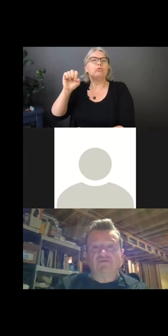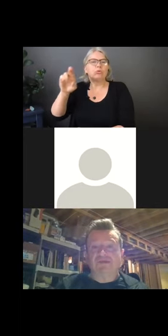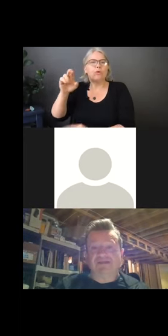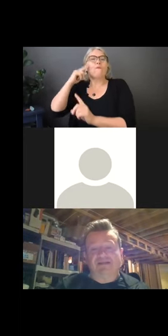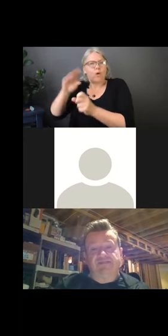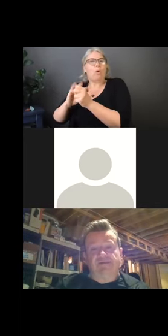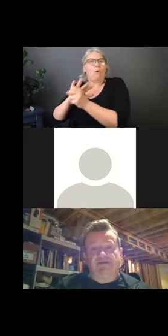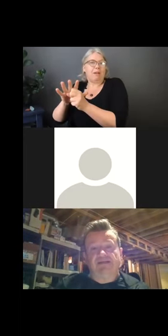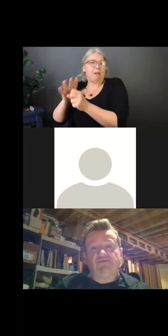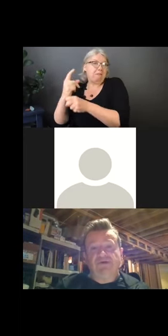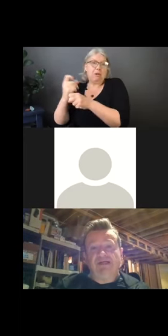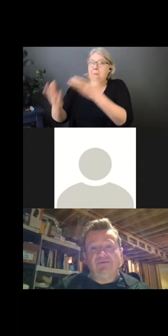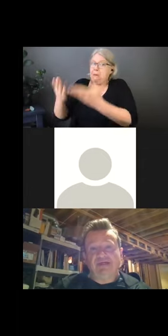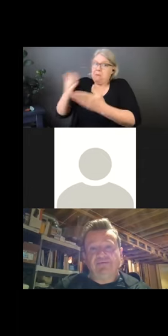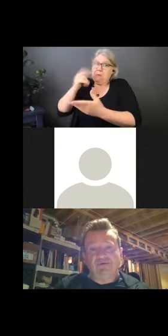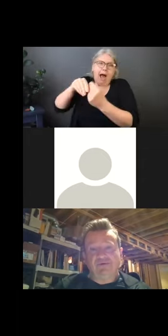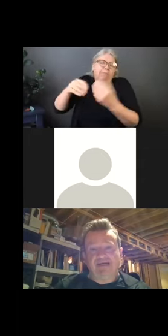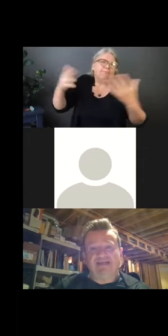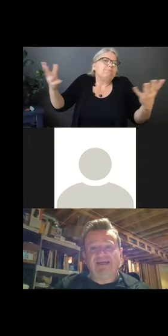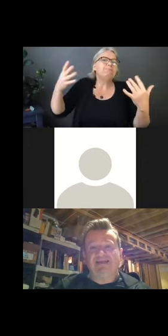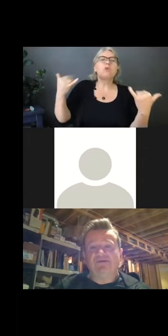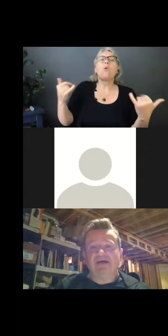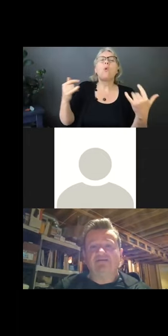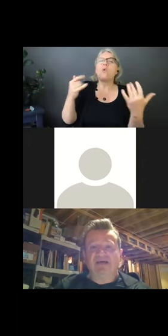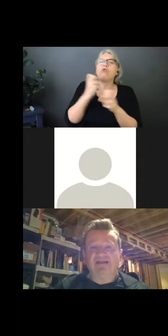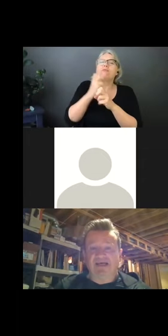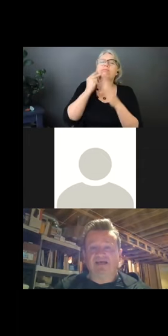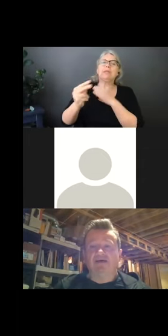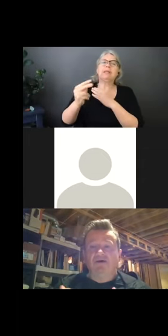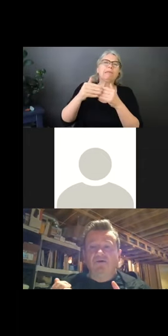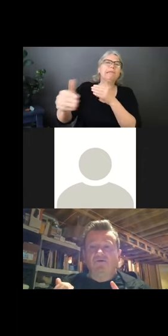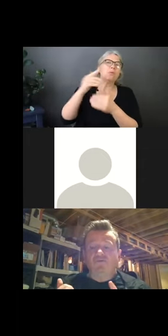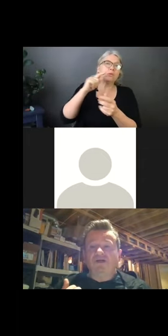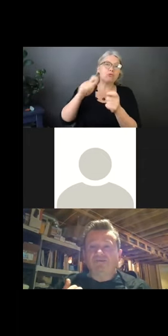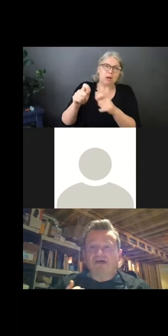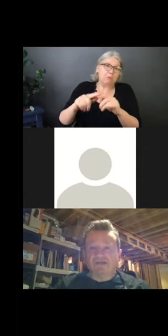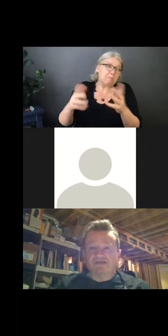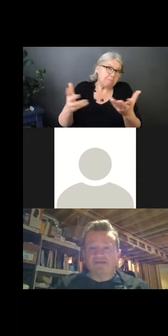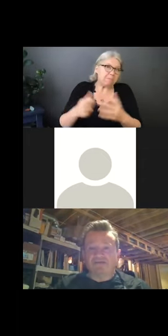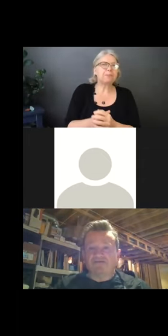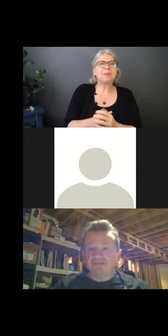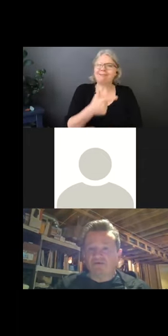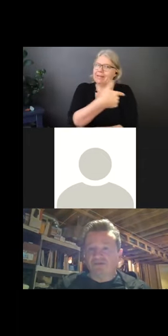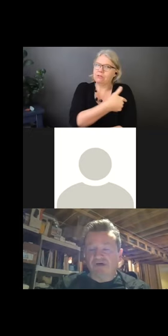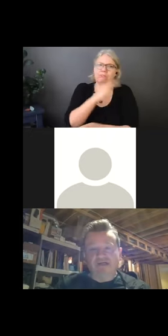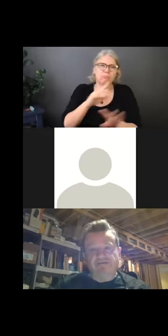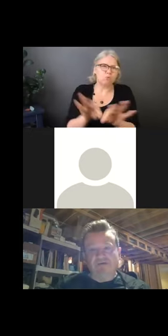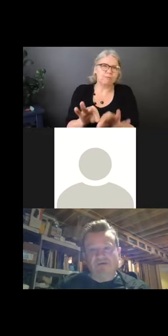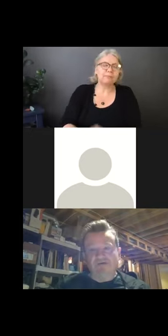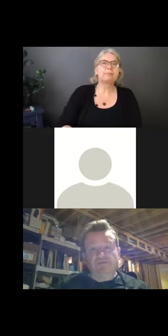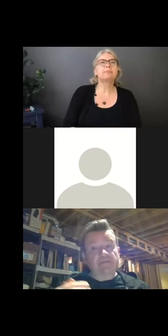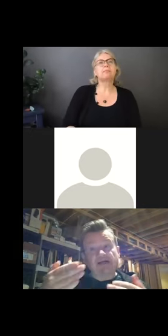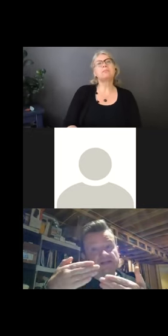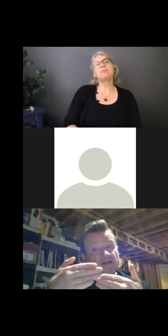So risk assessment is really, really important. And it takes into account things like, what is my risk of exposure to bodily